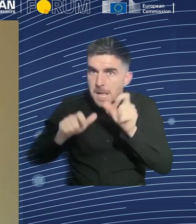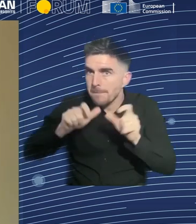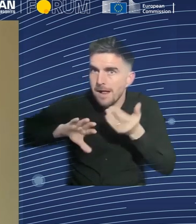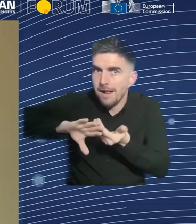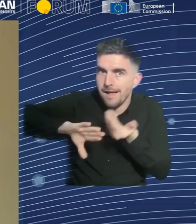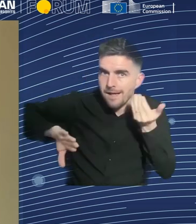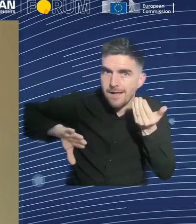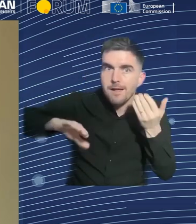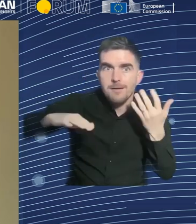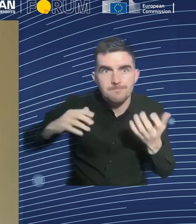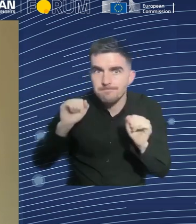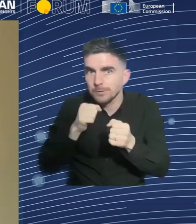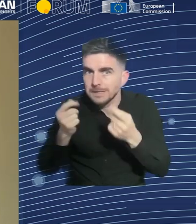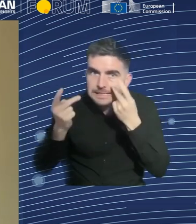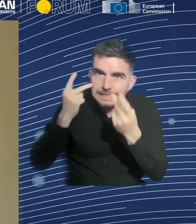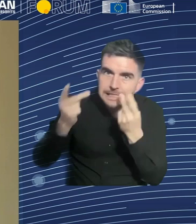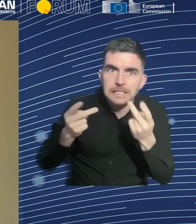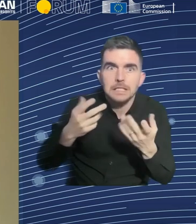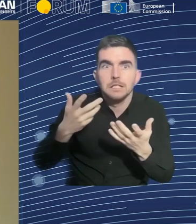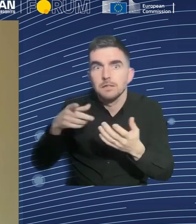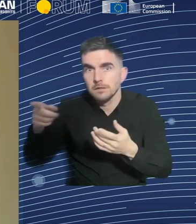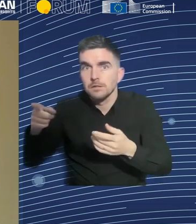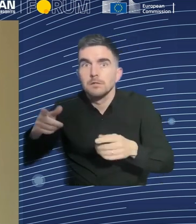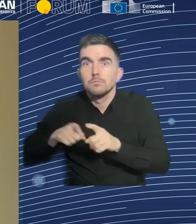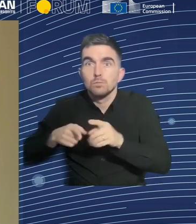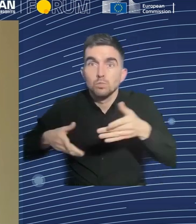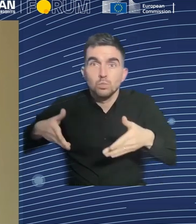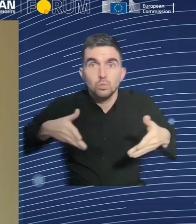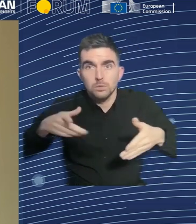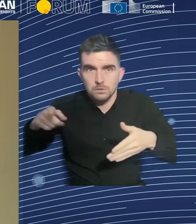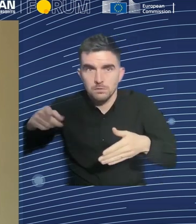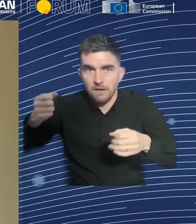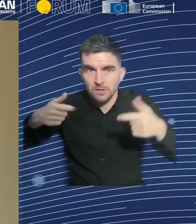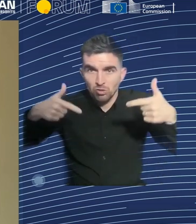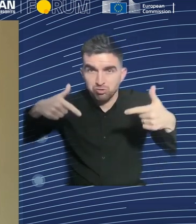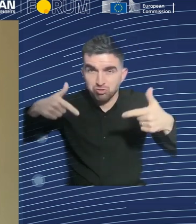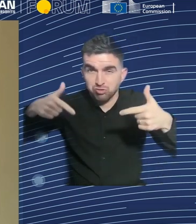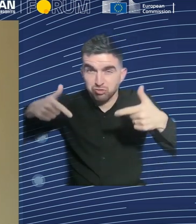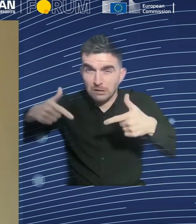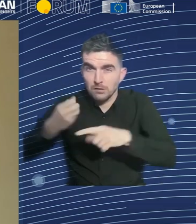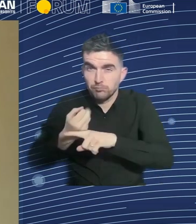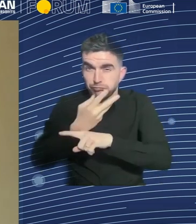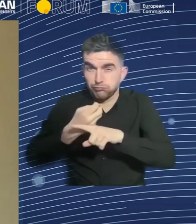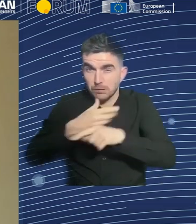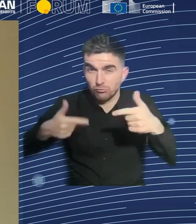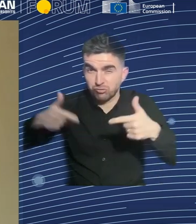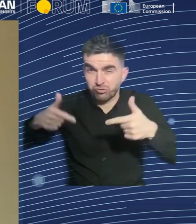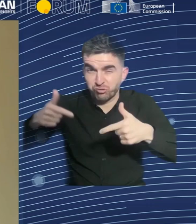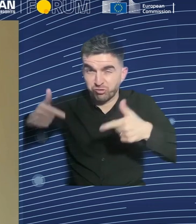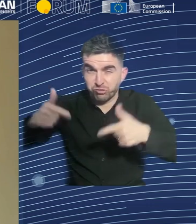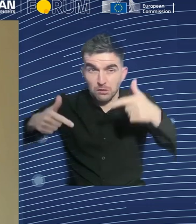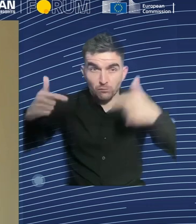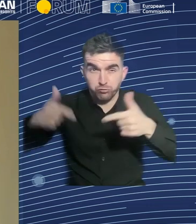separated by barriers and so on. So when robots are interacting directly with human beings, they have to be much more sophisticated.